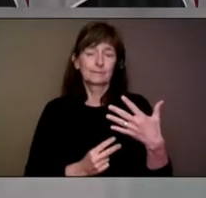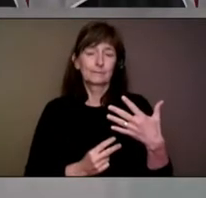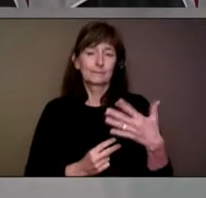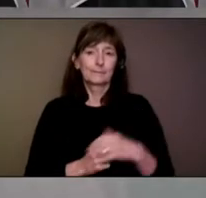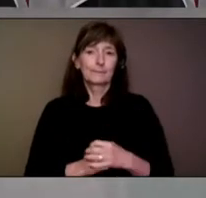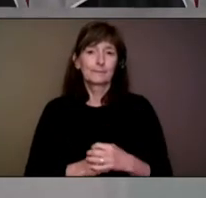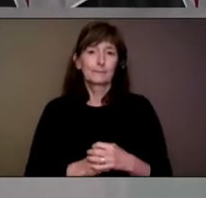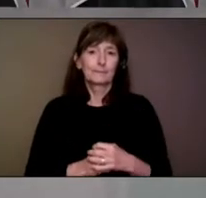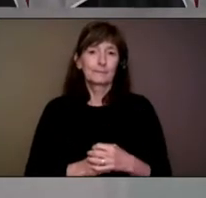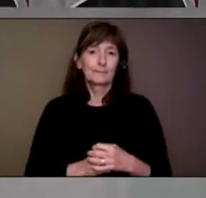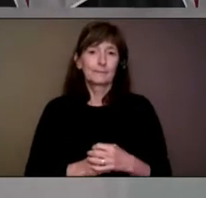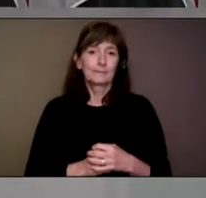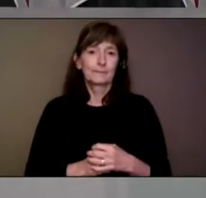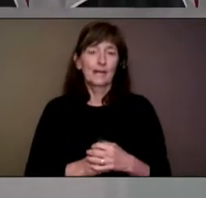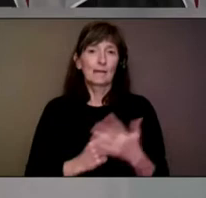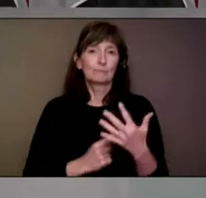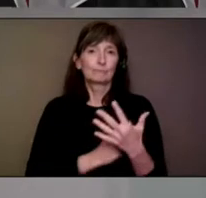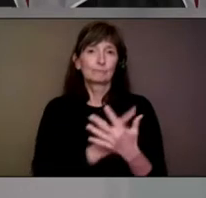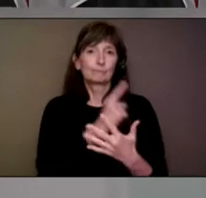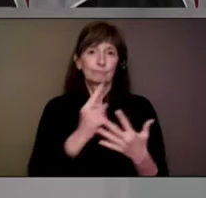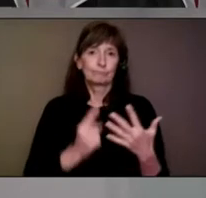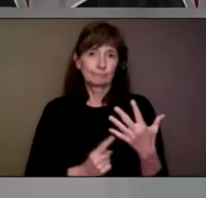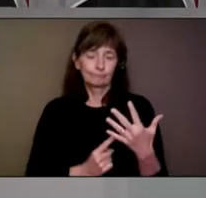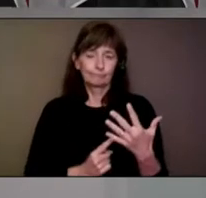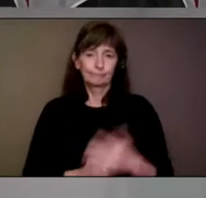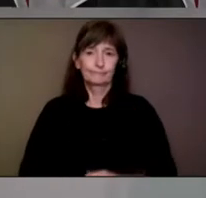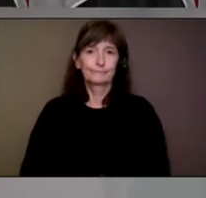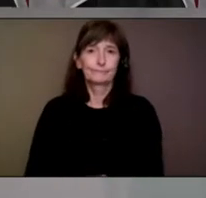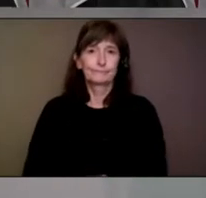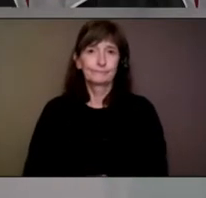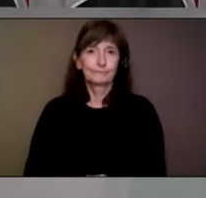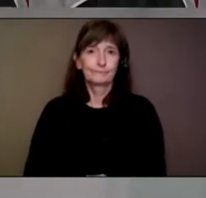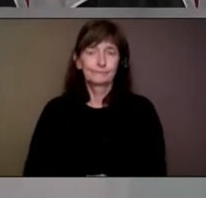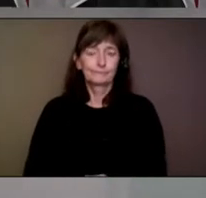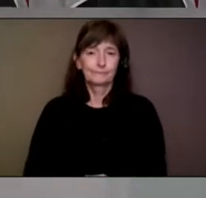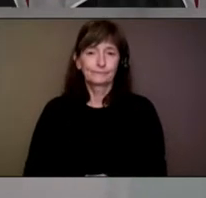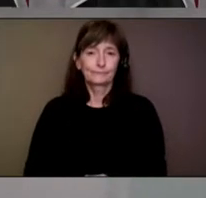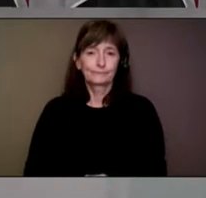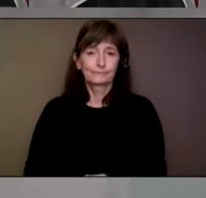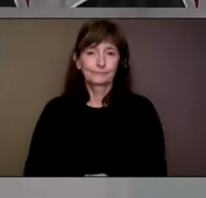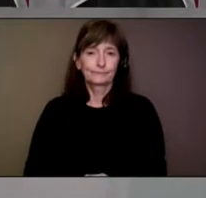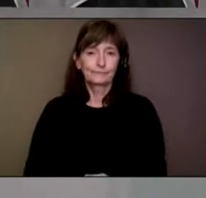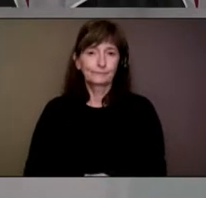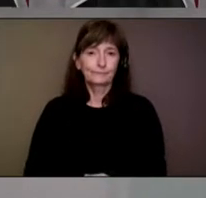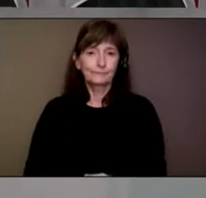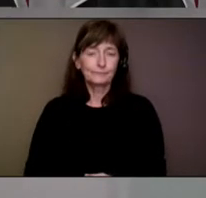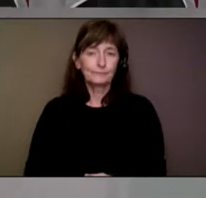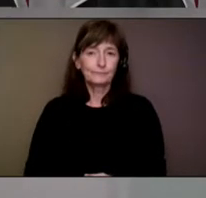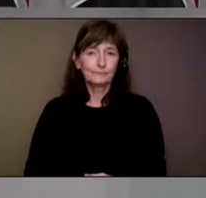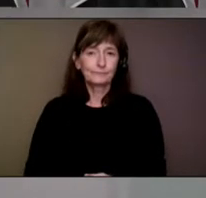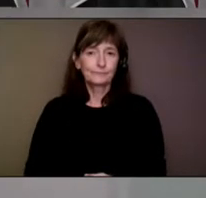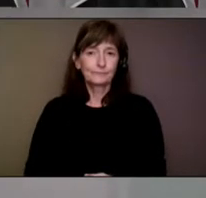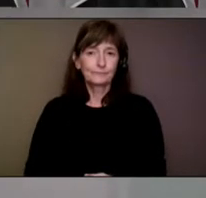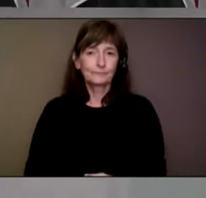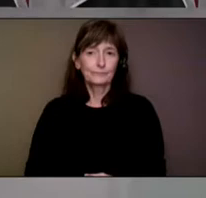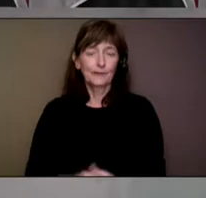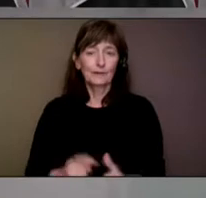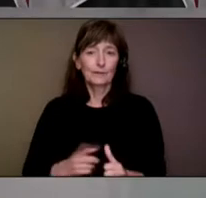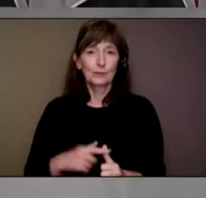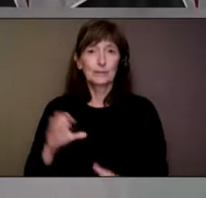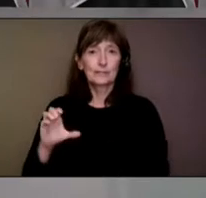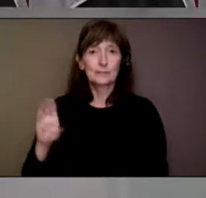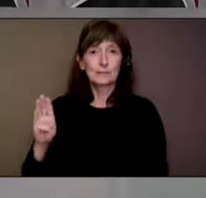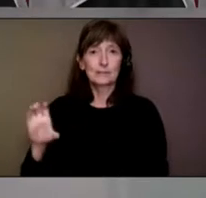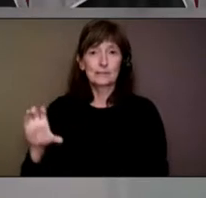Following this, there will be a final round where each reporter will have the opportunity to ask one final question. Our first questions are from Peter Cowan with CBC. Please go